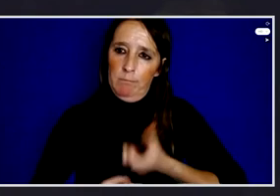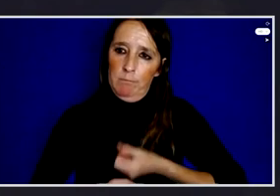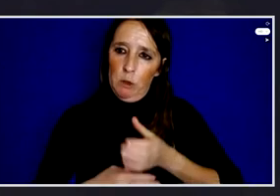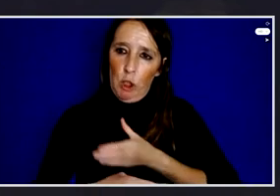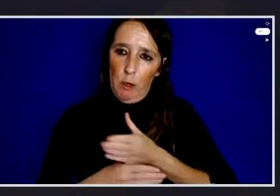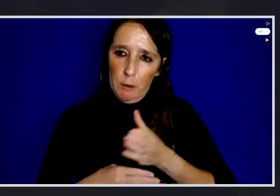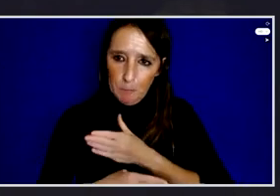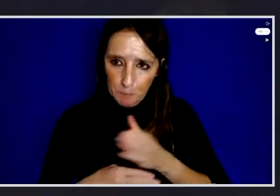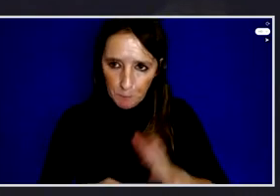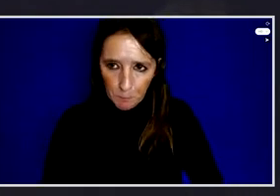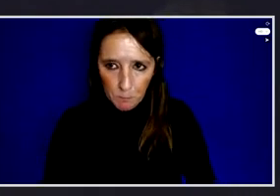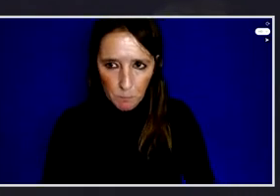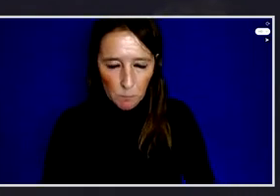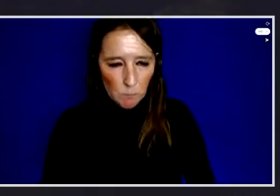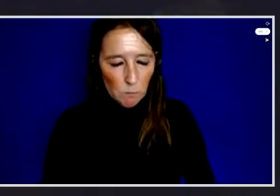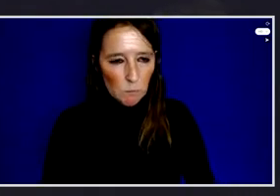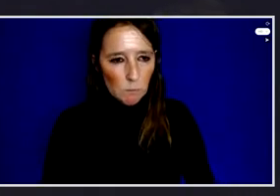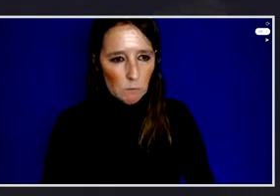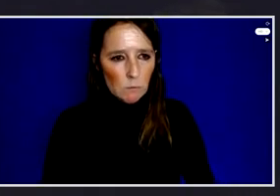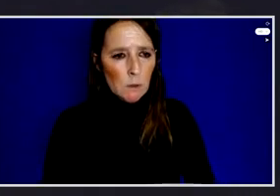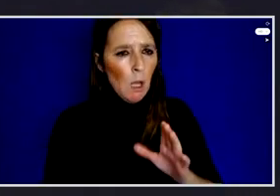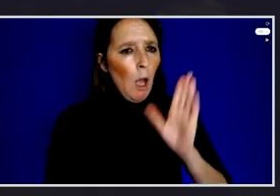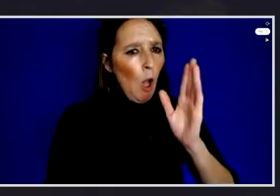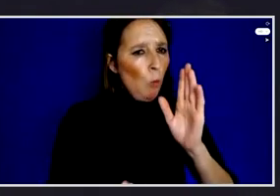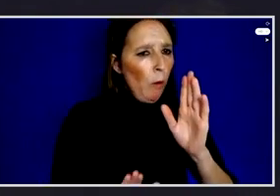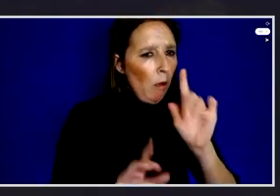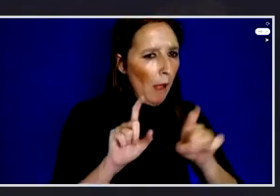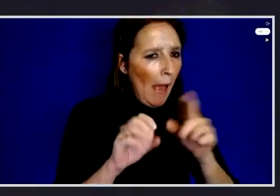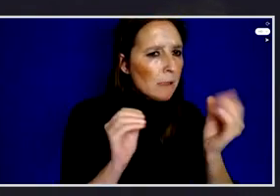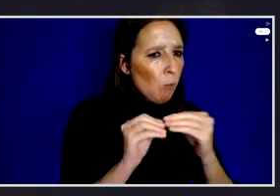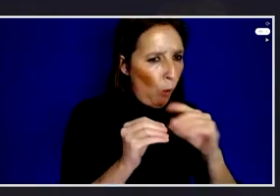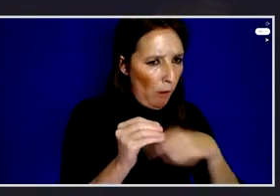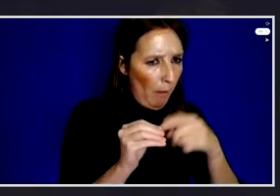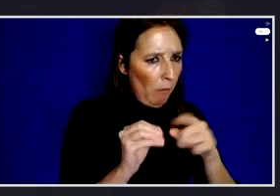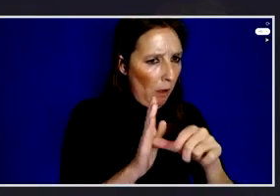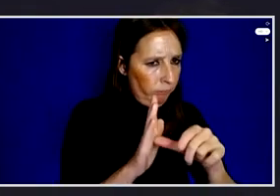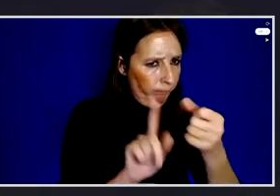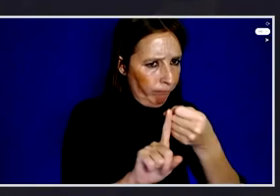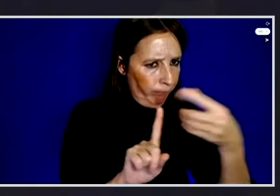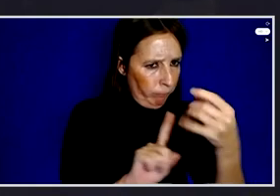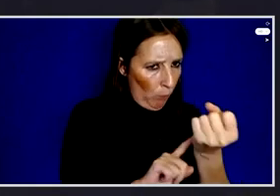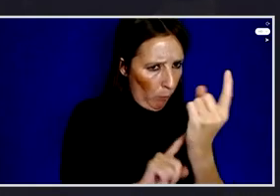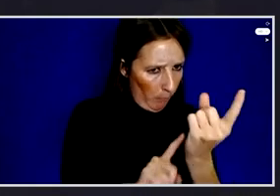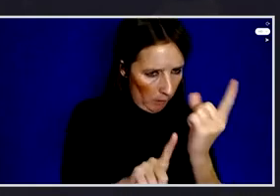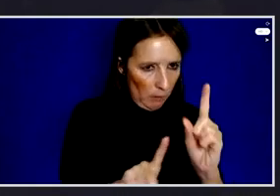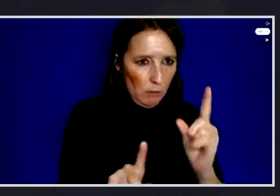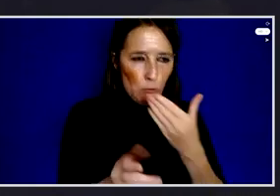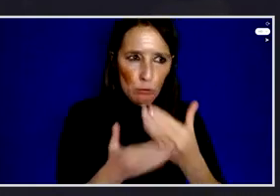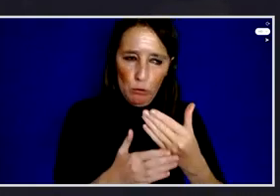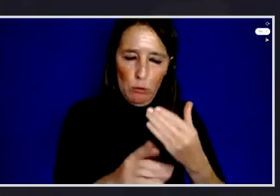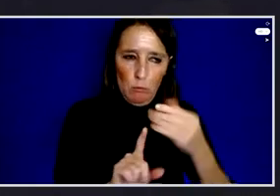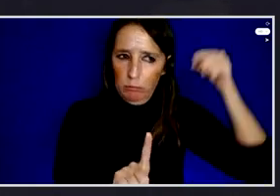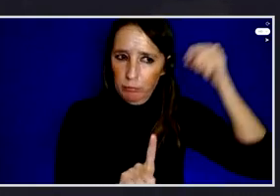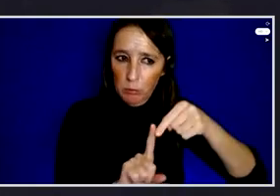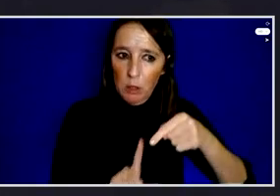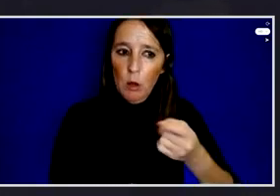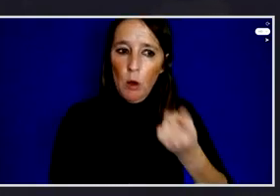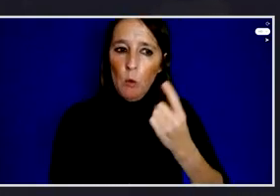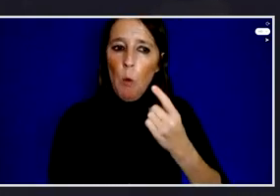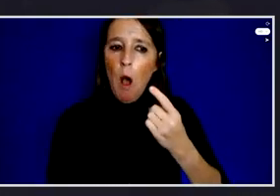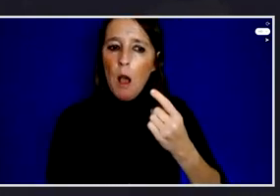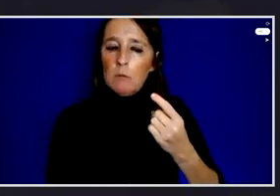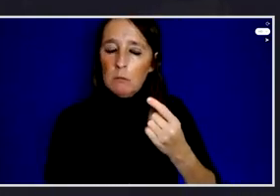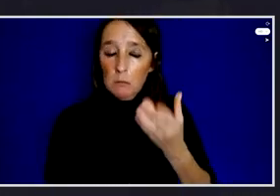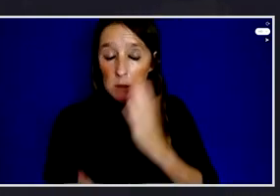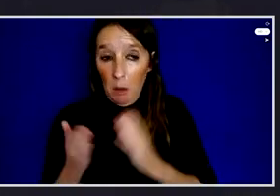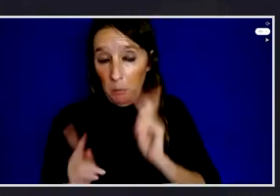and I want to come back to that in a minute because I think it's a very important question. One small thing I'll share that some people are aware of. One